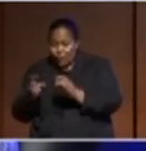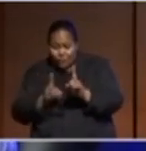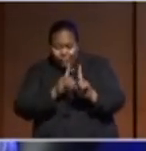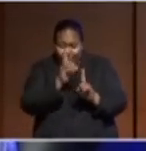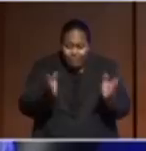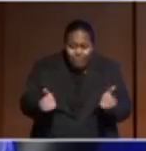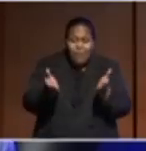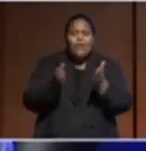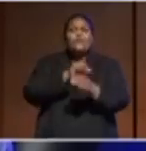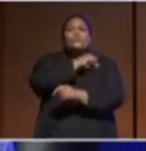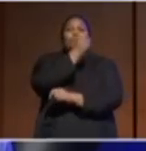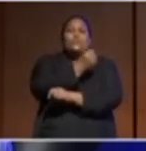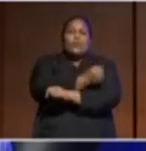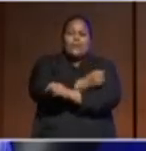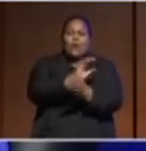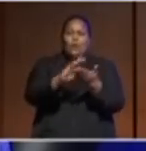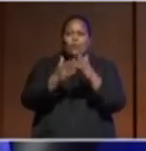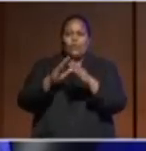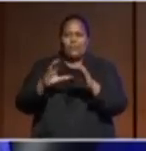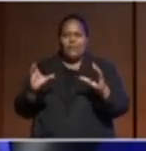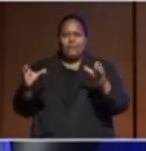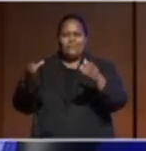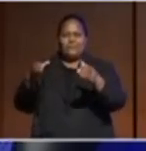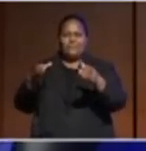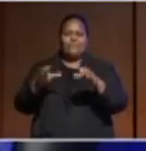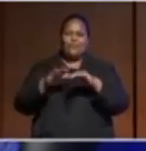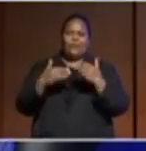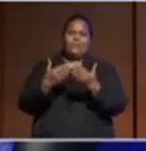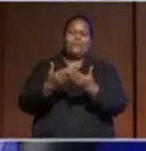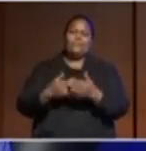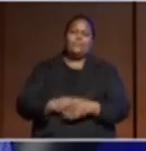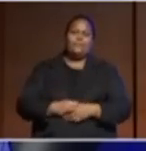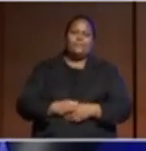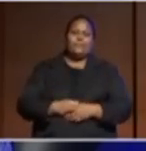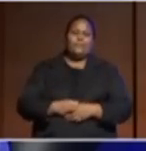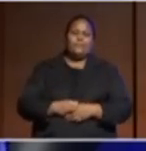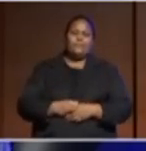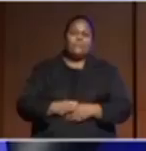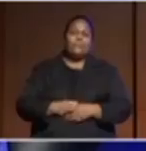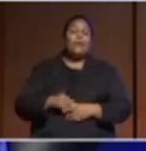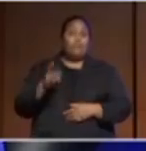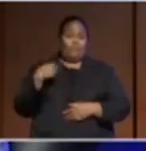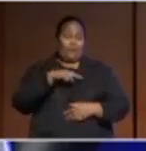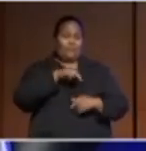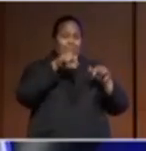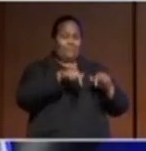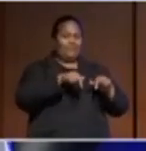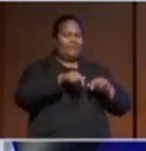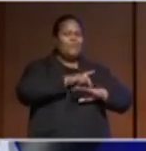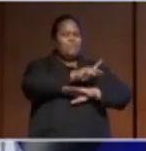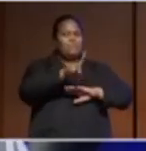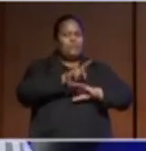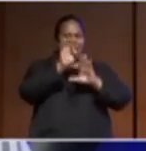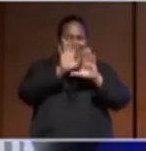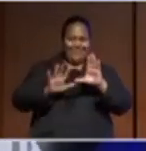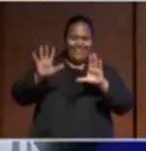the community and the collective, at least for us here in the Pacific. So